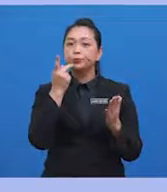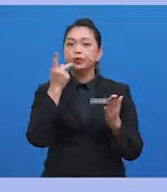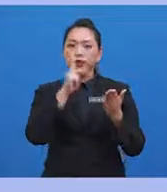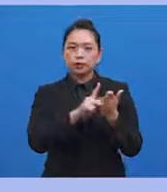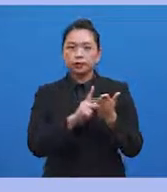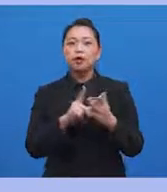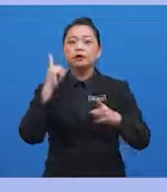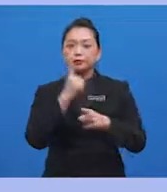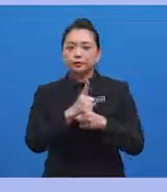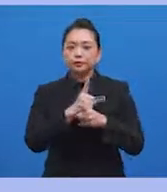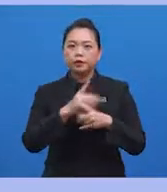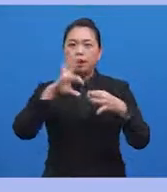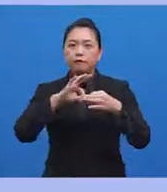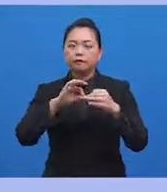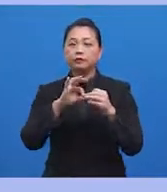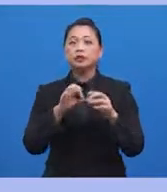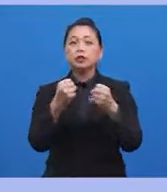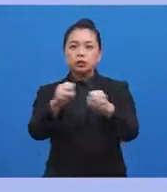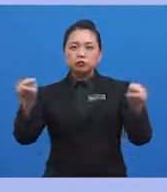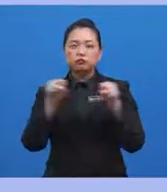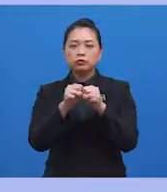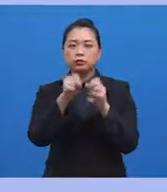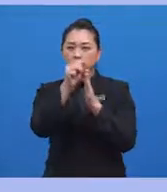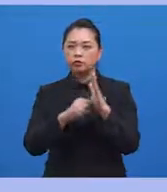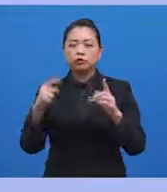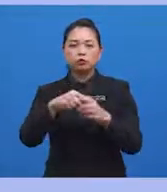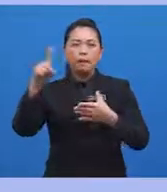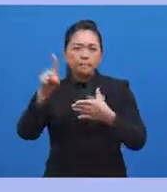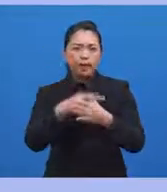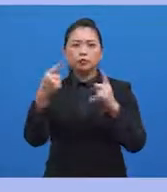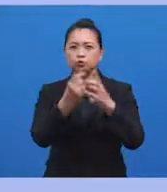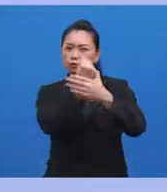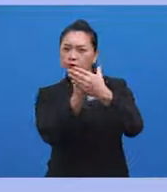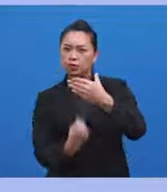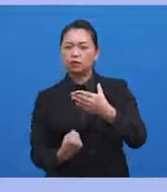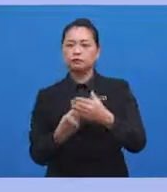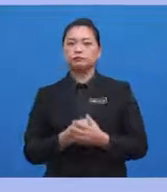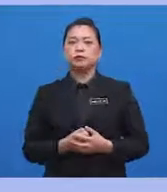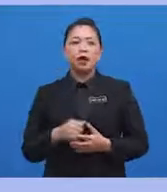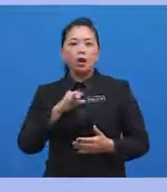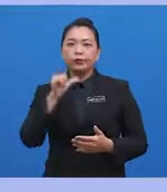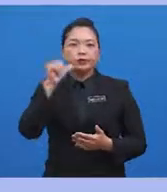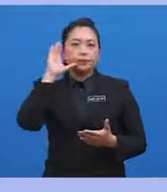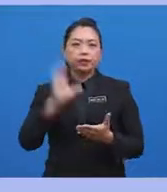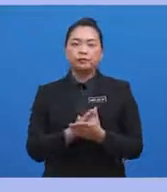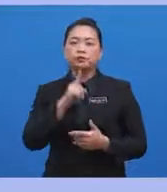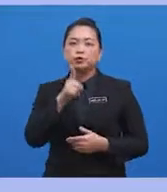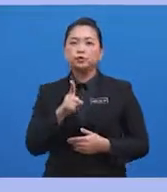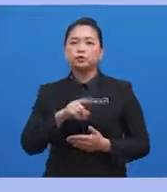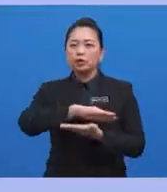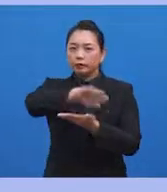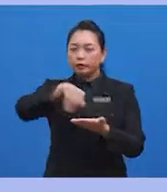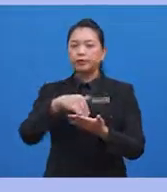The reality of this situation took months to sink in. My reaction was disbelief. I was sure the entire misunderstanding